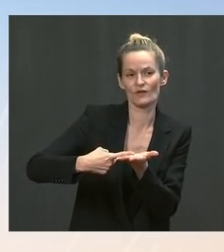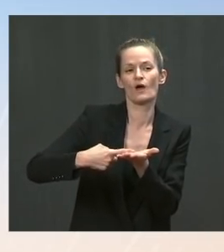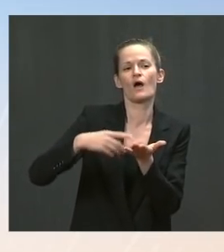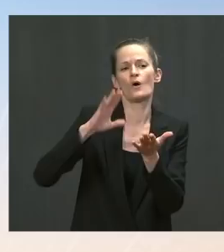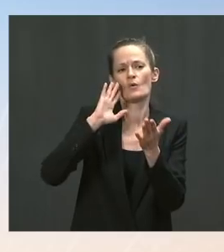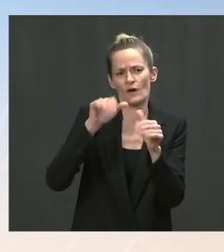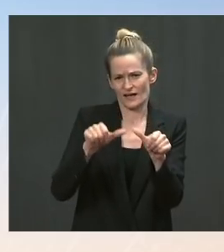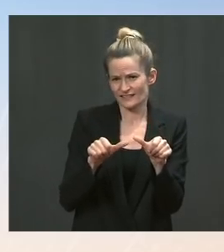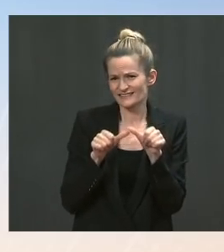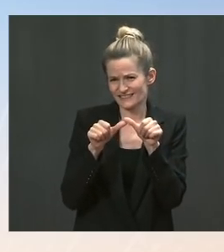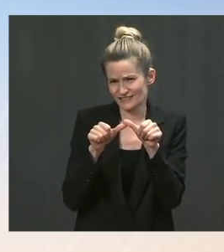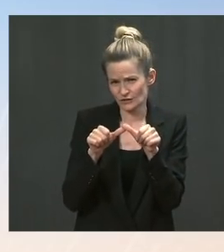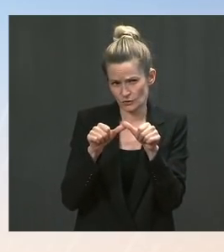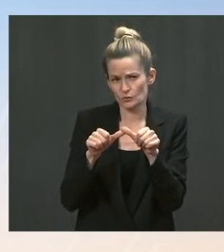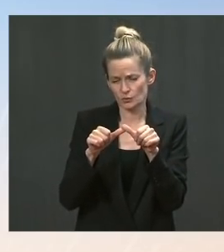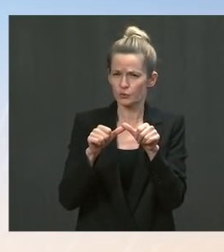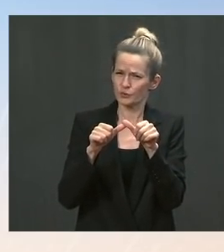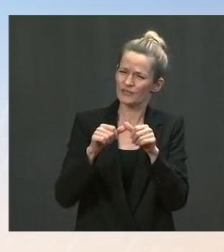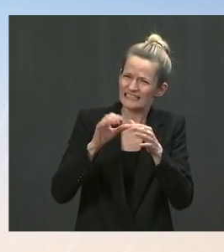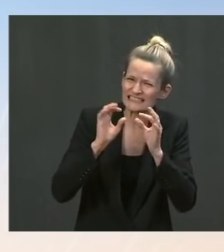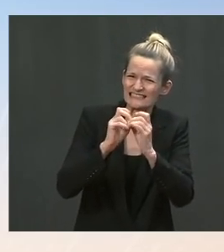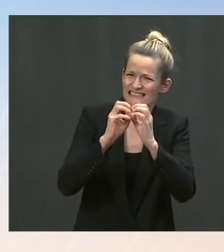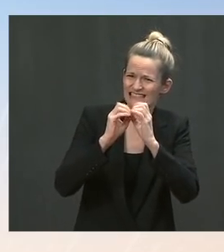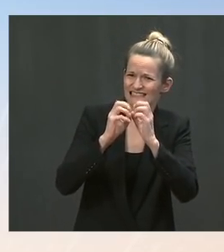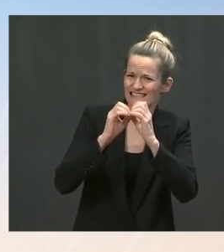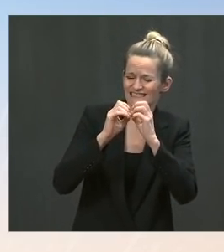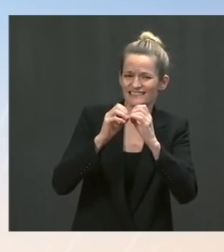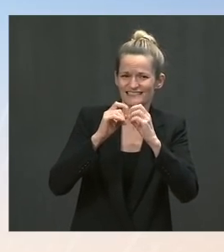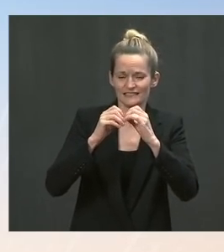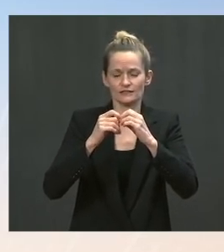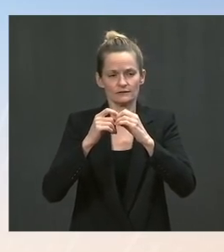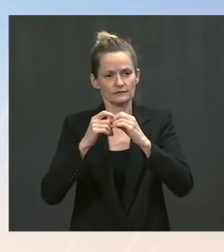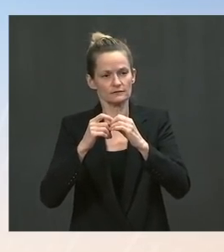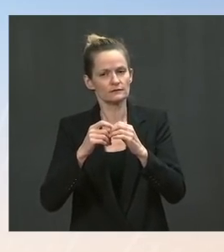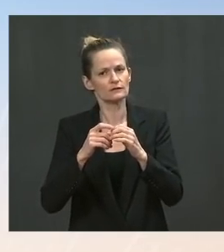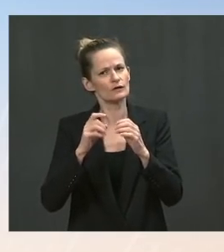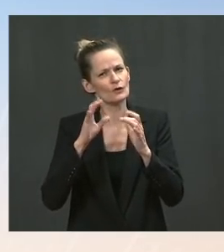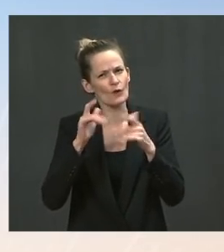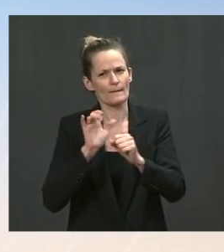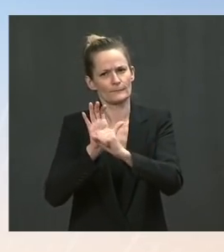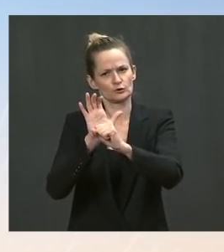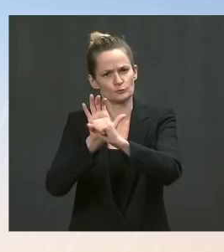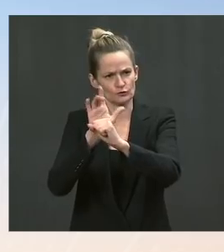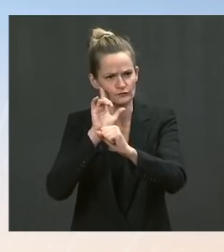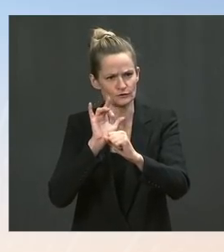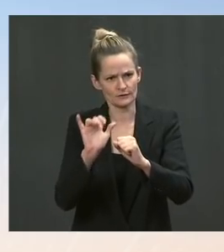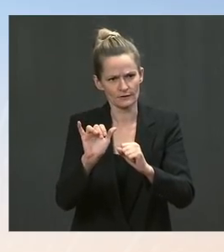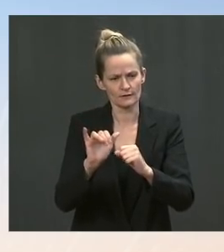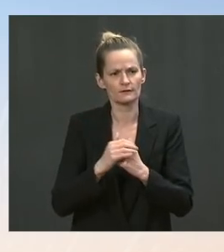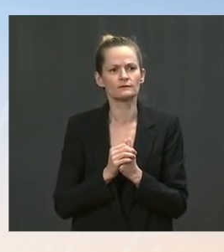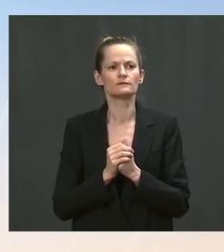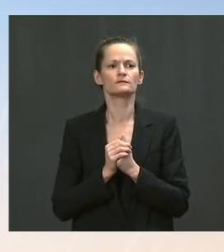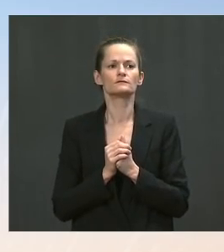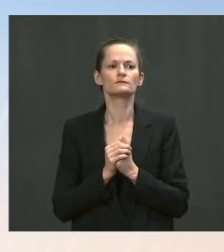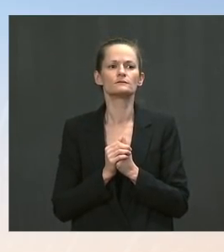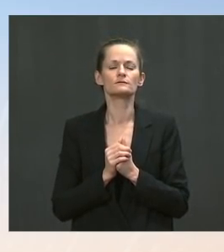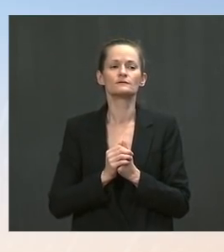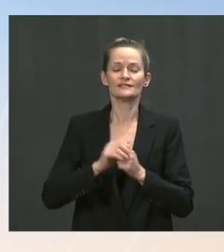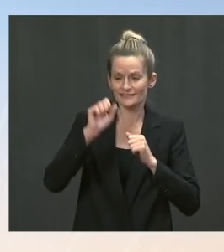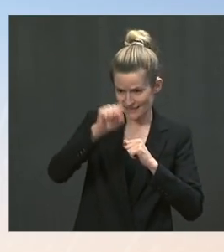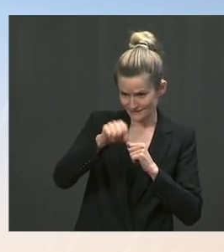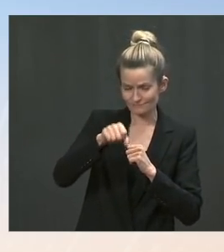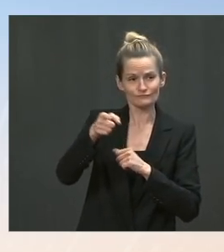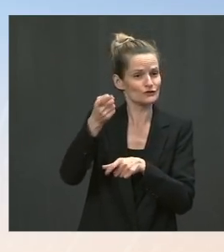So, what he was conveying, and I think for those of you who have asked us about reporting overnight, yes, there are early